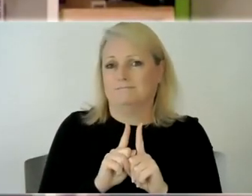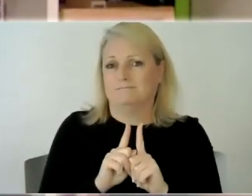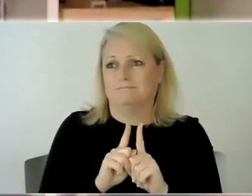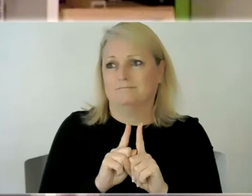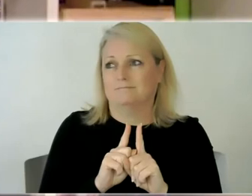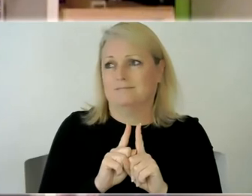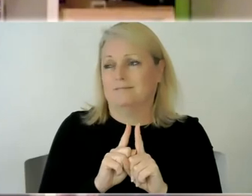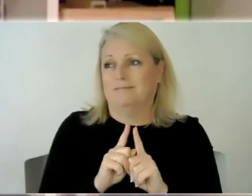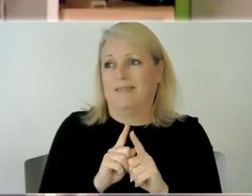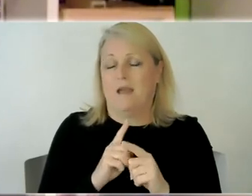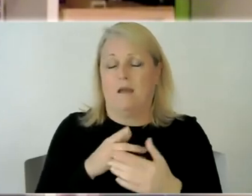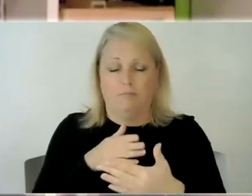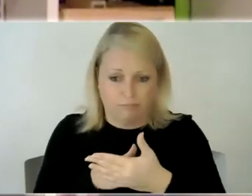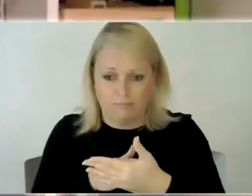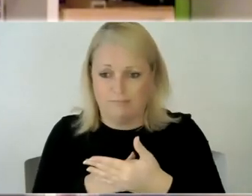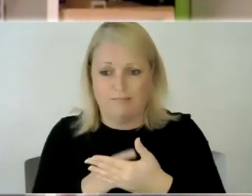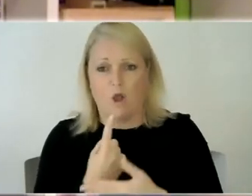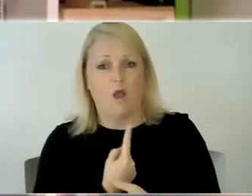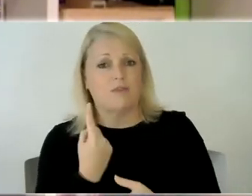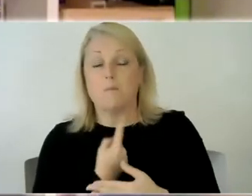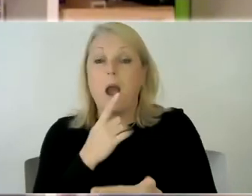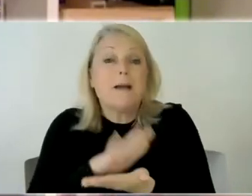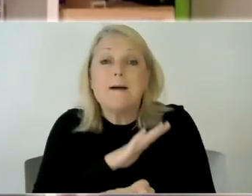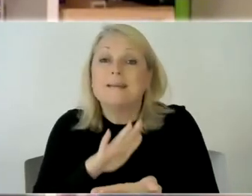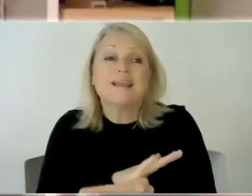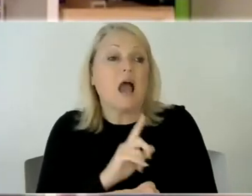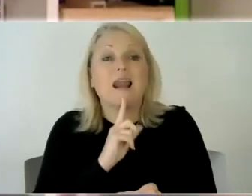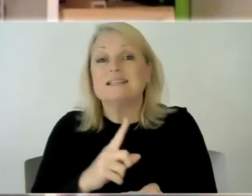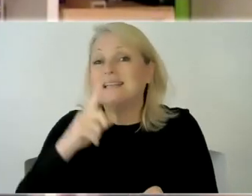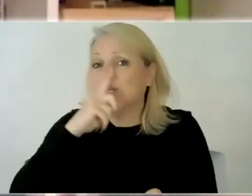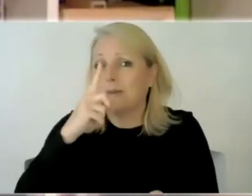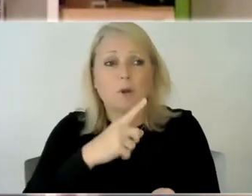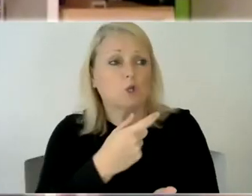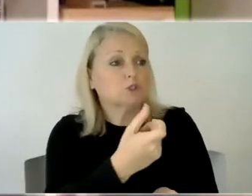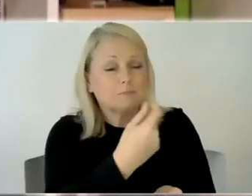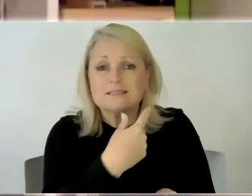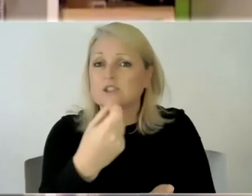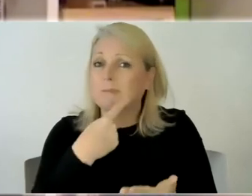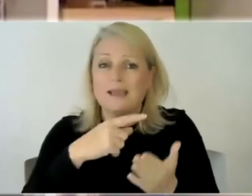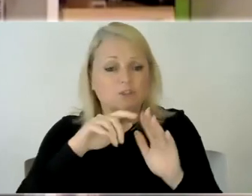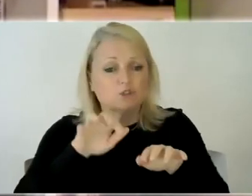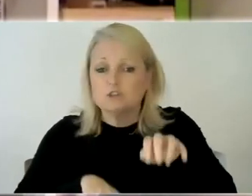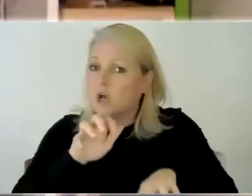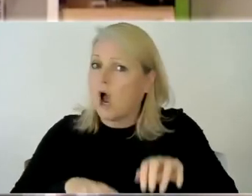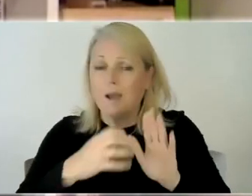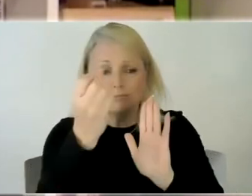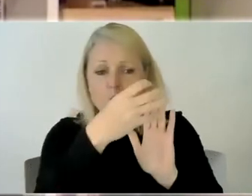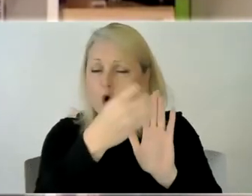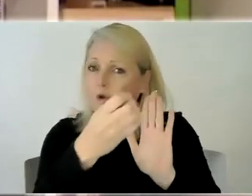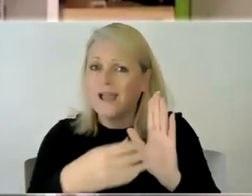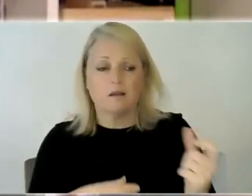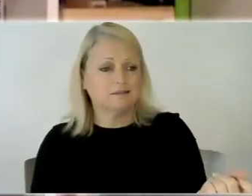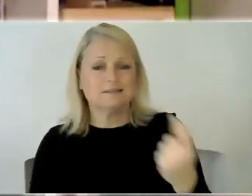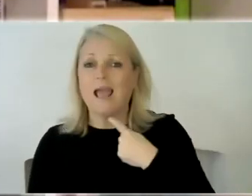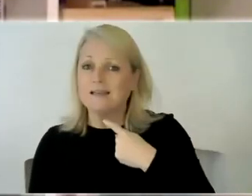you know i'm always happy for people just to message me and i always say you know just unload just put it all down and you know if i can help in any way great